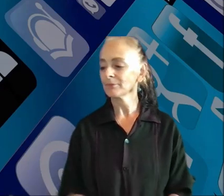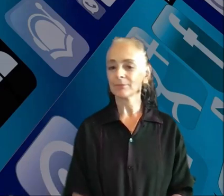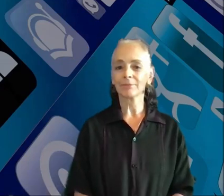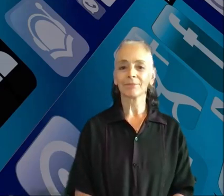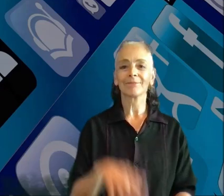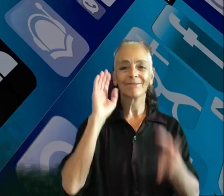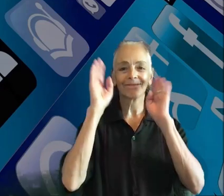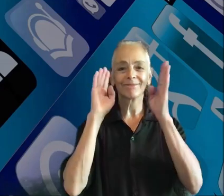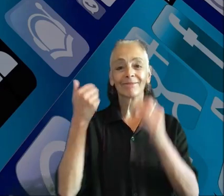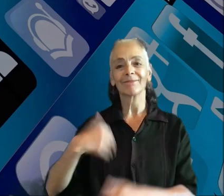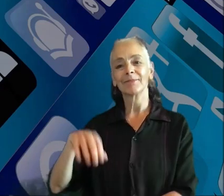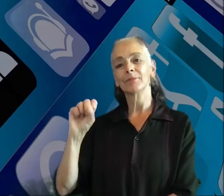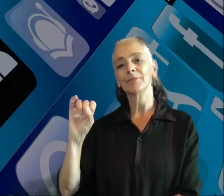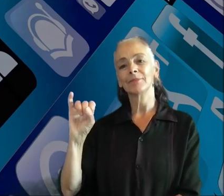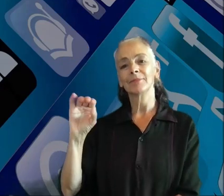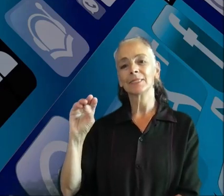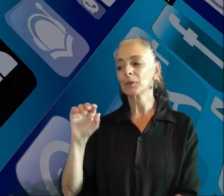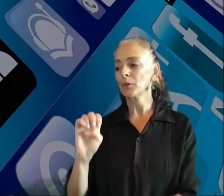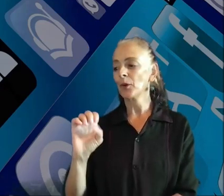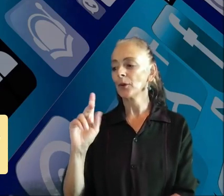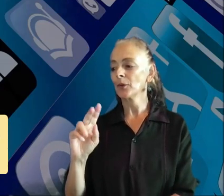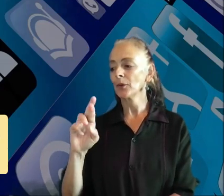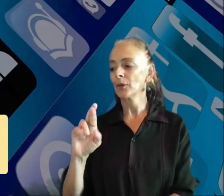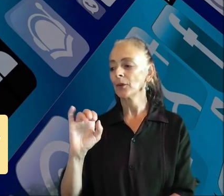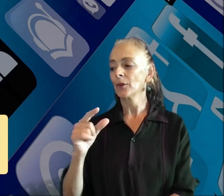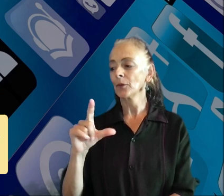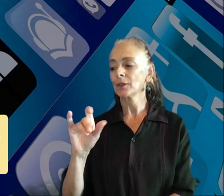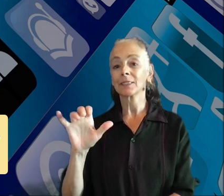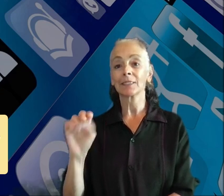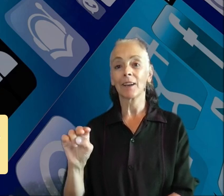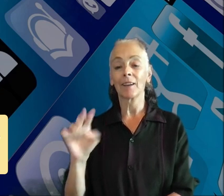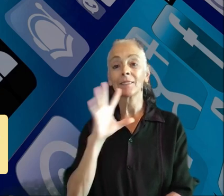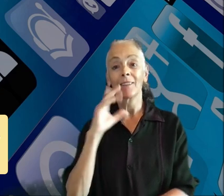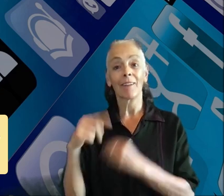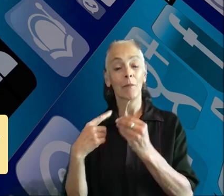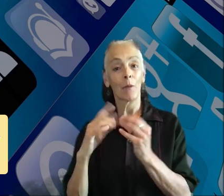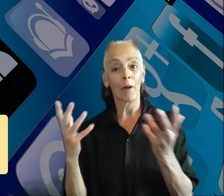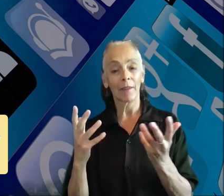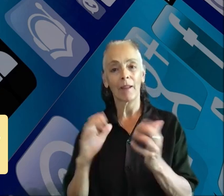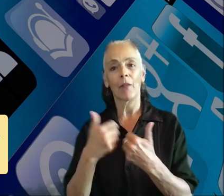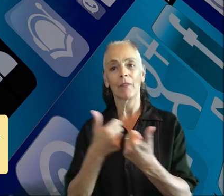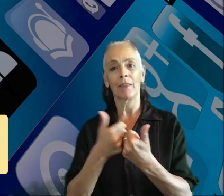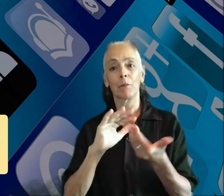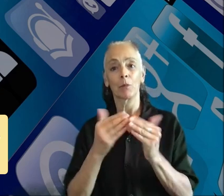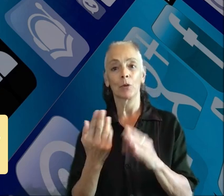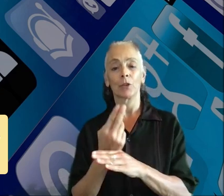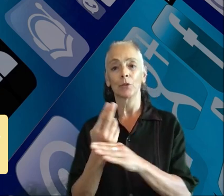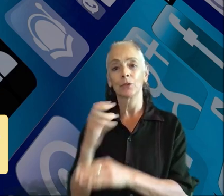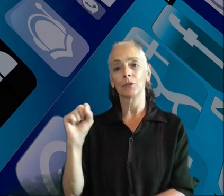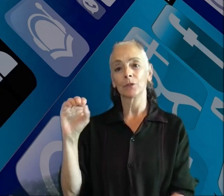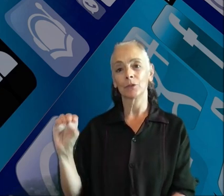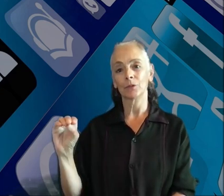Hello everyone, I'm Simone Lekulishtan and I'm happy to give a talk about how the game community makes use of social media, for example